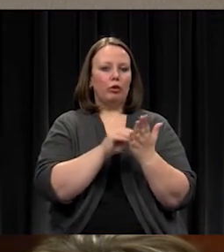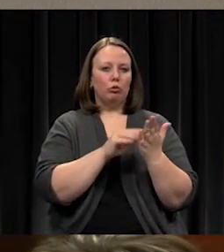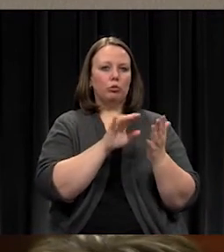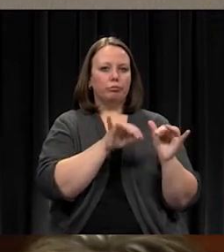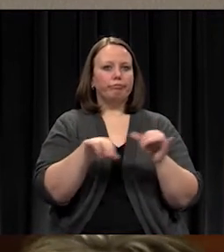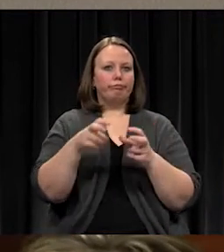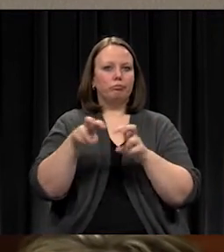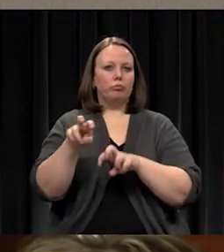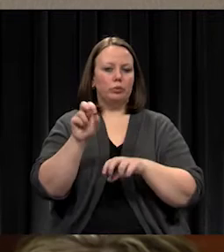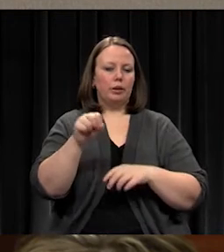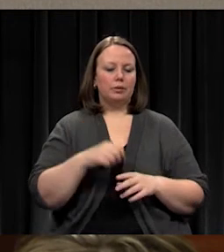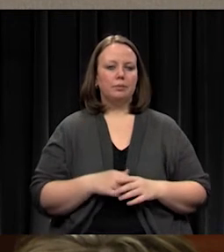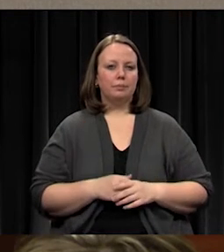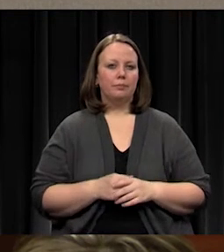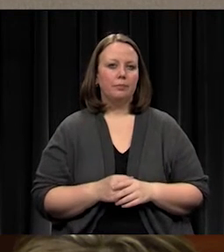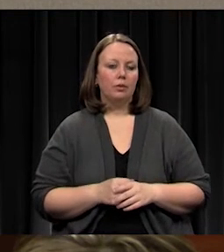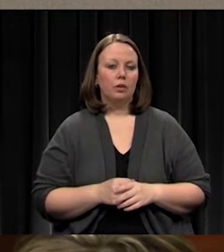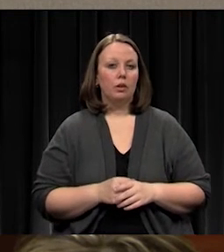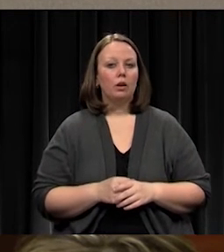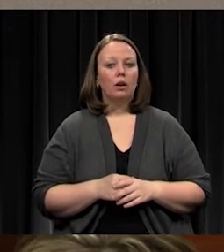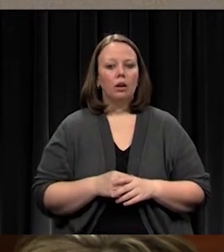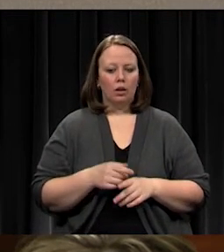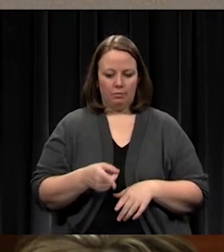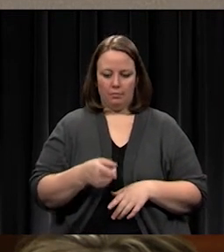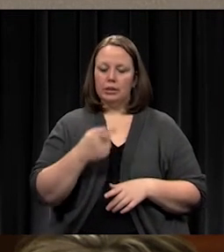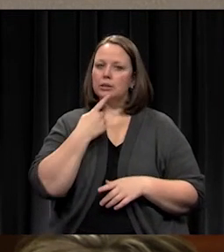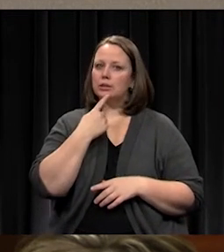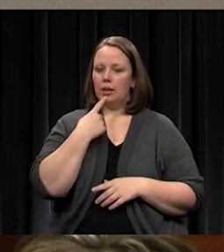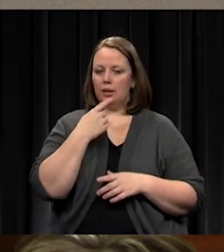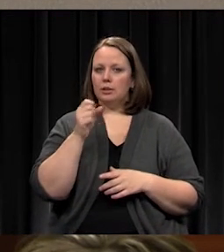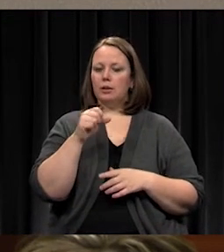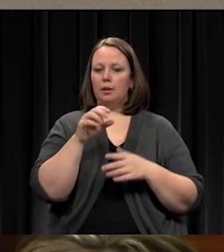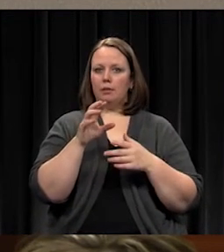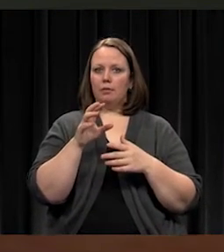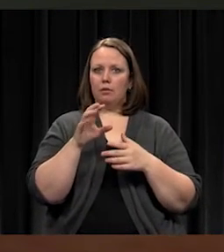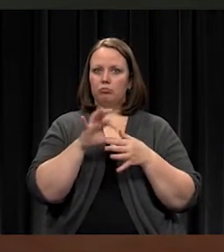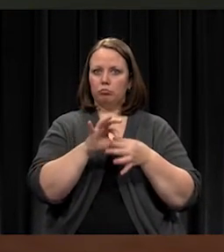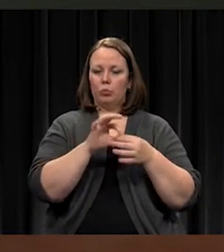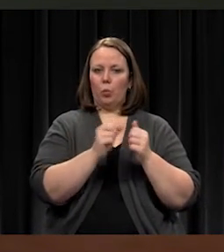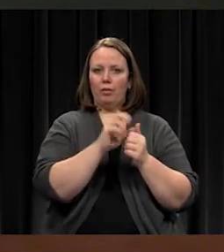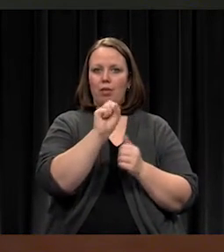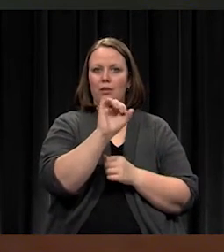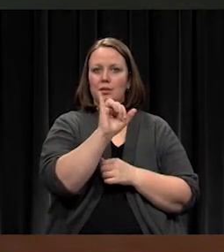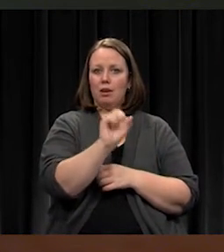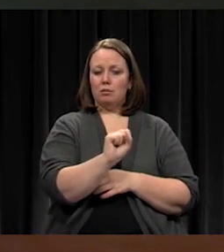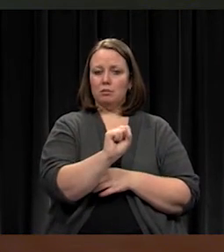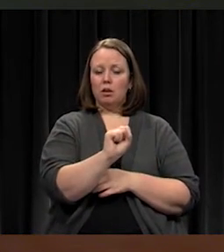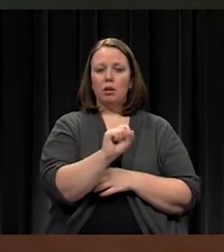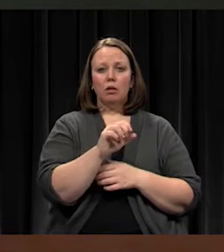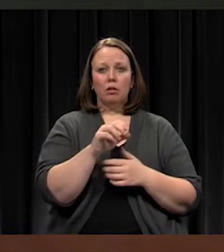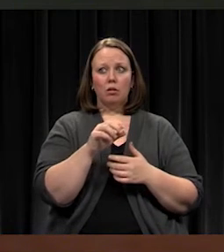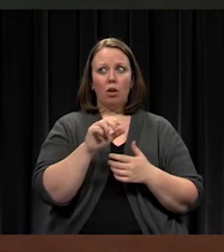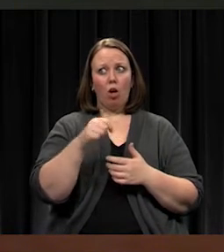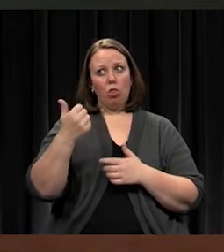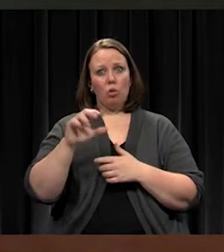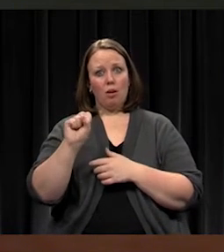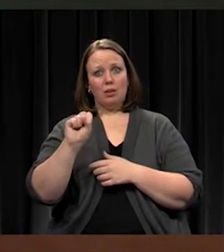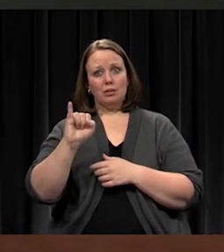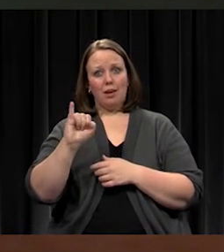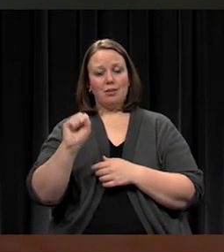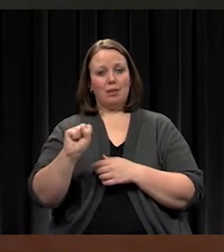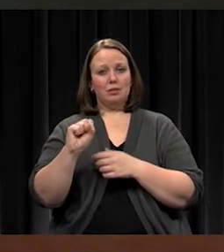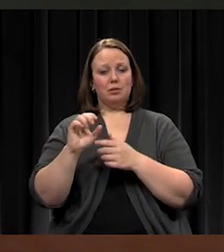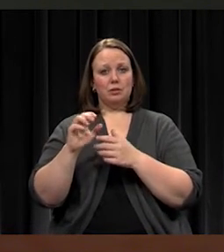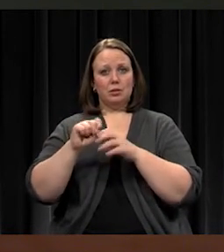So I noticed that it does talk and you mentioned it does interface with the SIS. Is there, are there SIS systems out there that would have had this